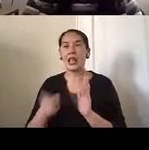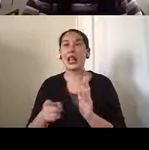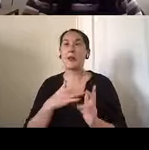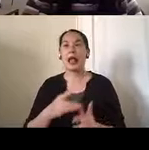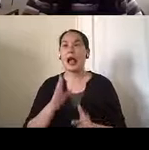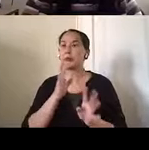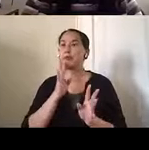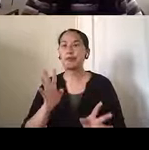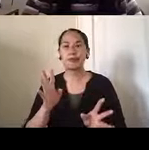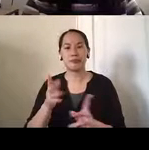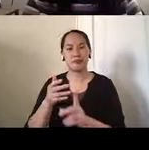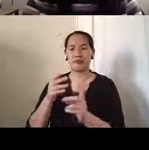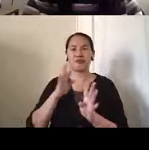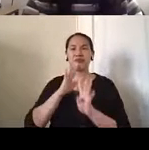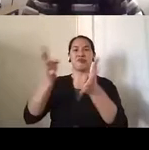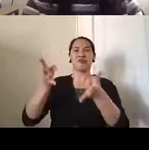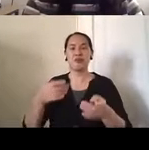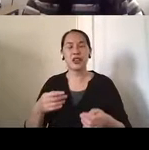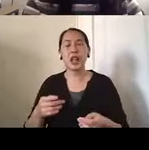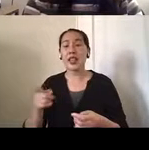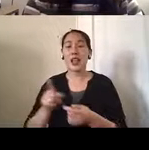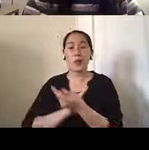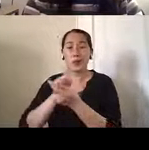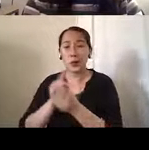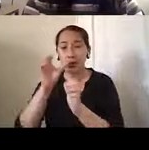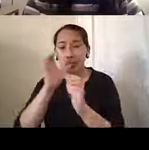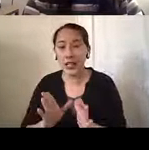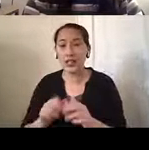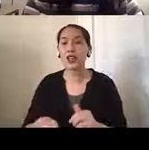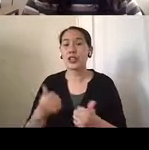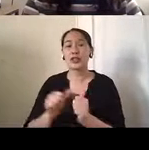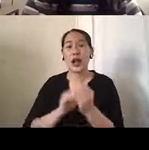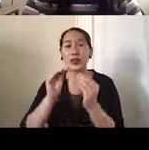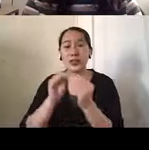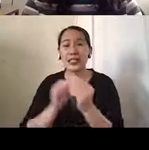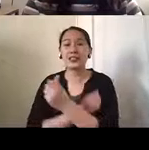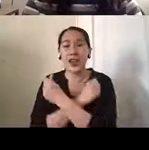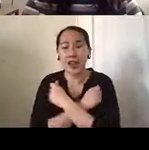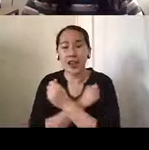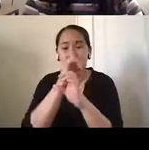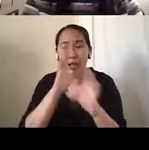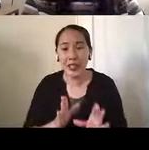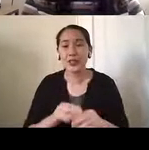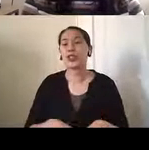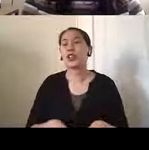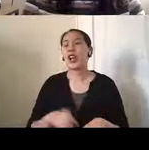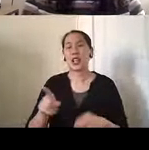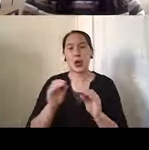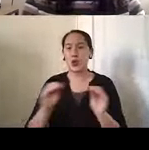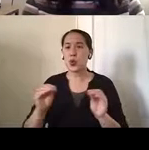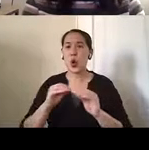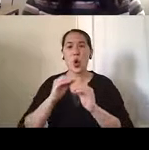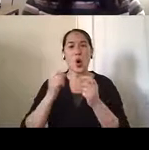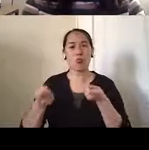situations. Um, he would approach strangers, trying to kiss them or hug them. He was more disinhibited. Um,